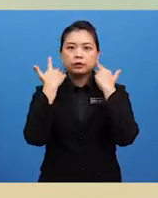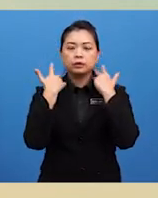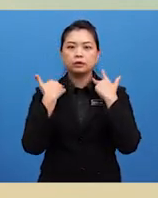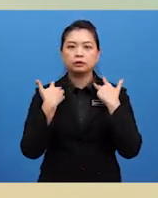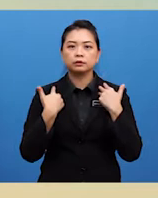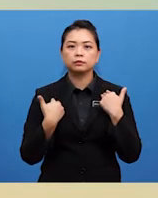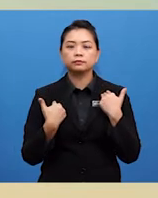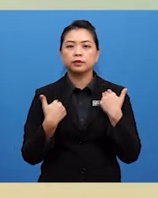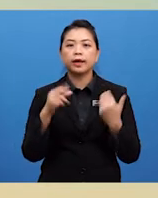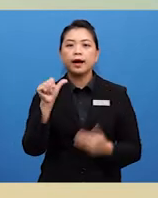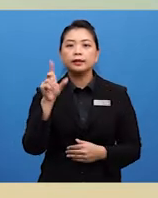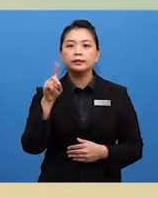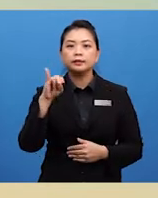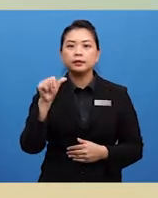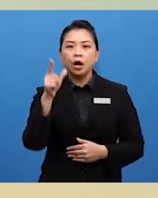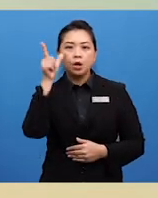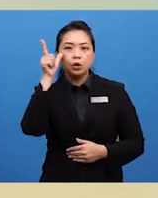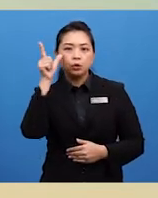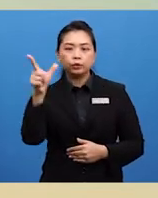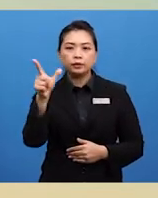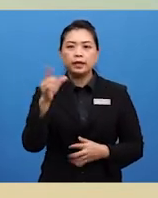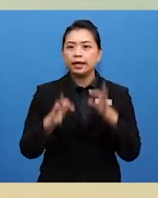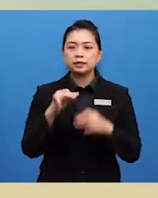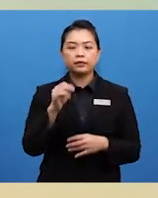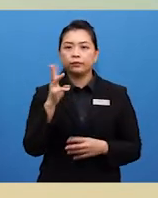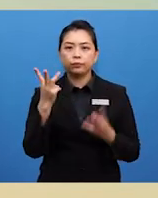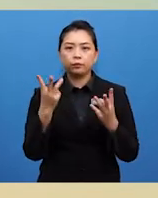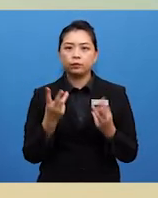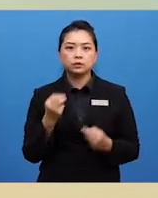face and Adi looked as if he was going to cry.